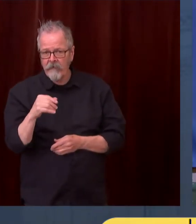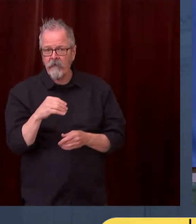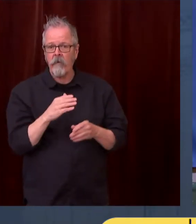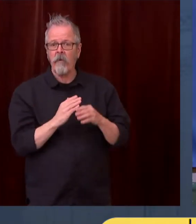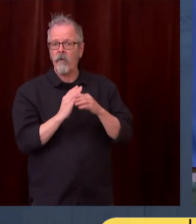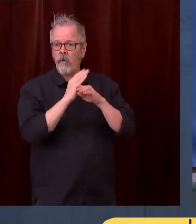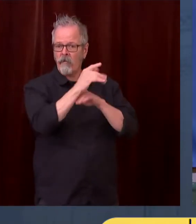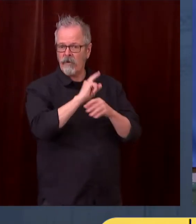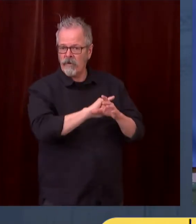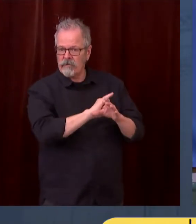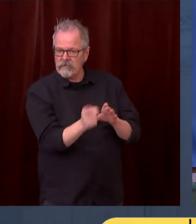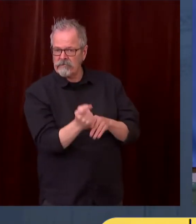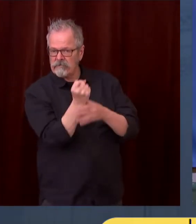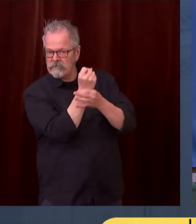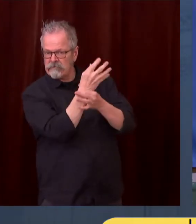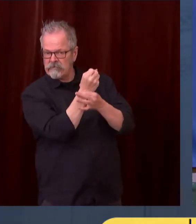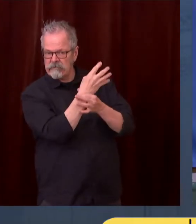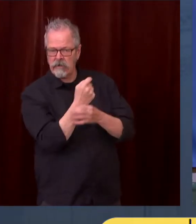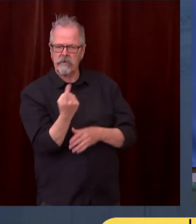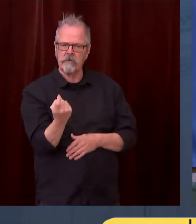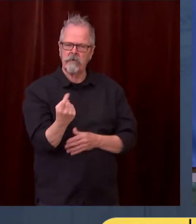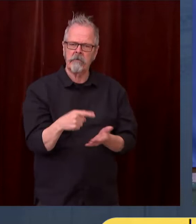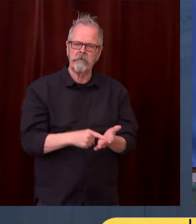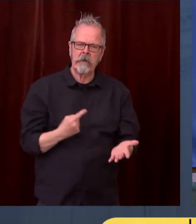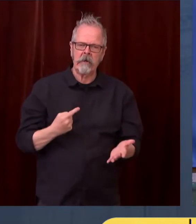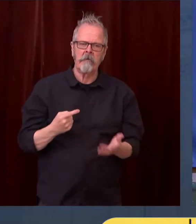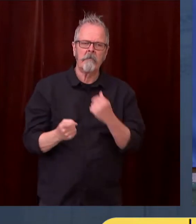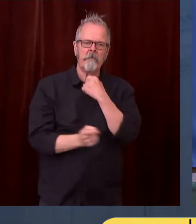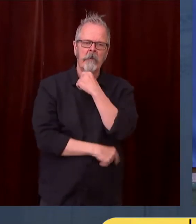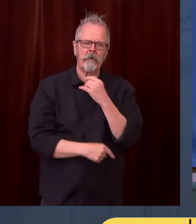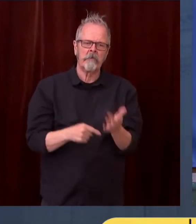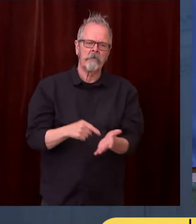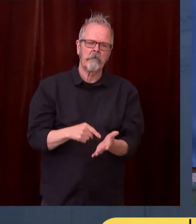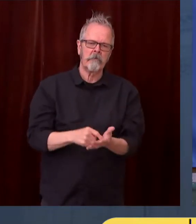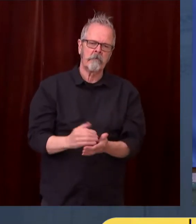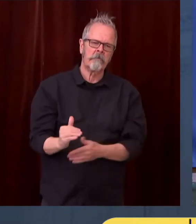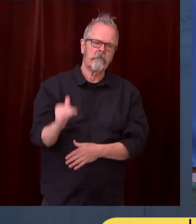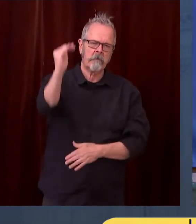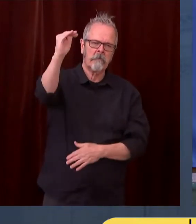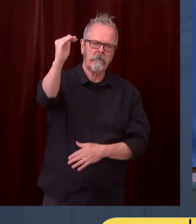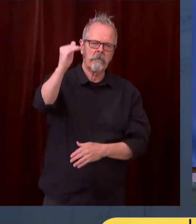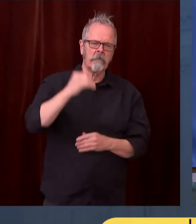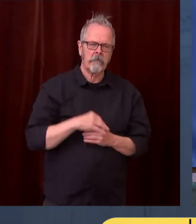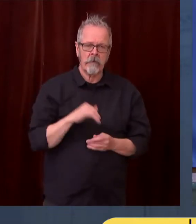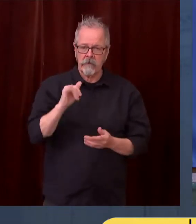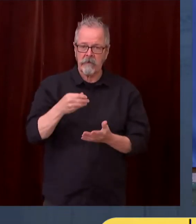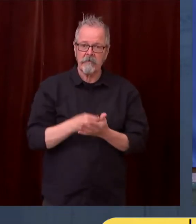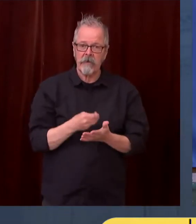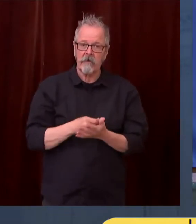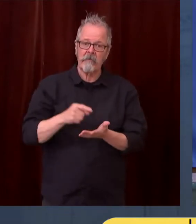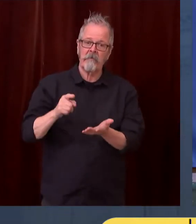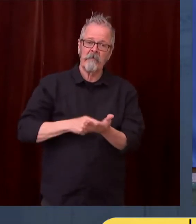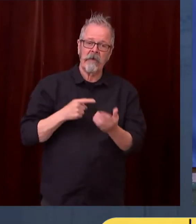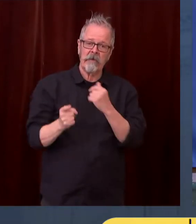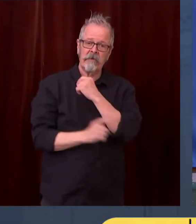monitoring in overburdened communities and a requirement to reduce it. This is a very powerful